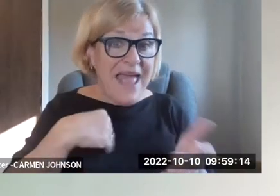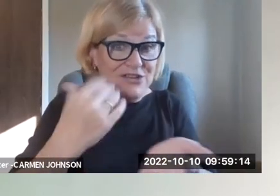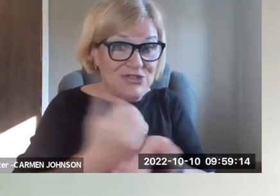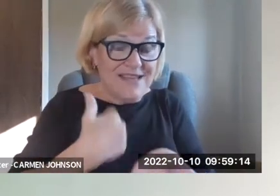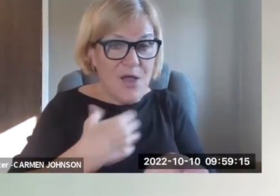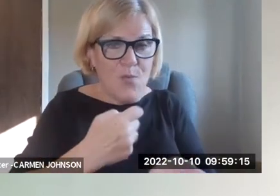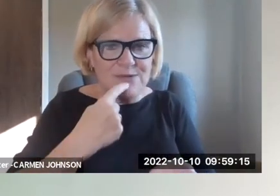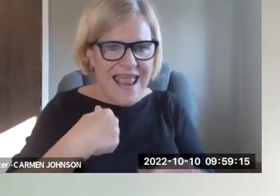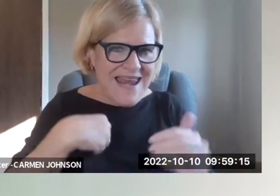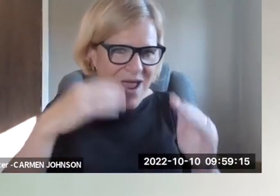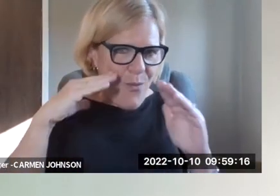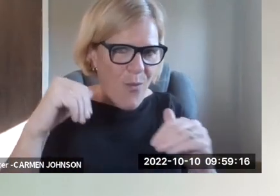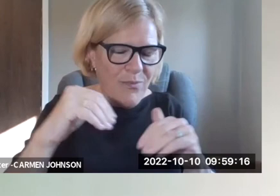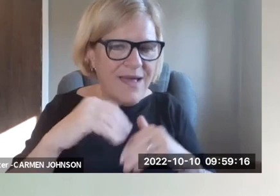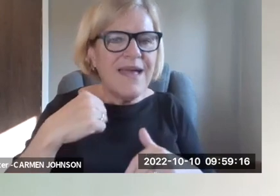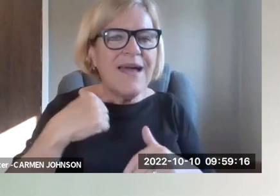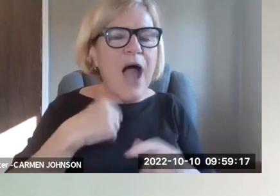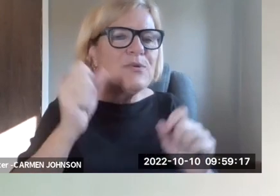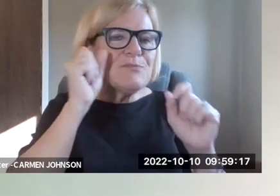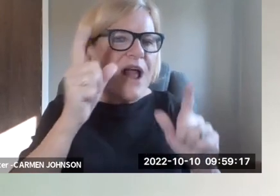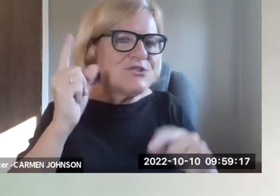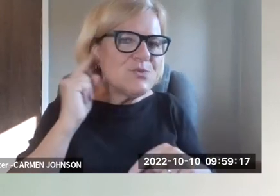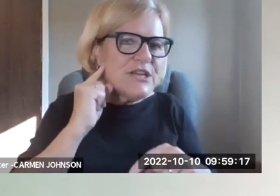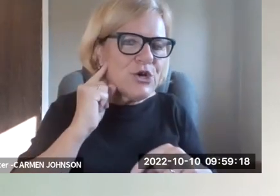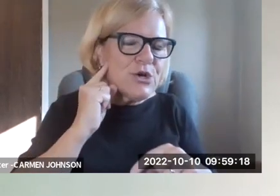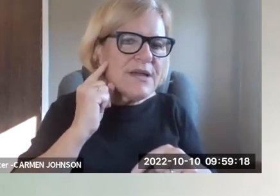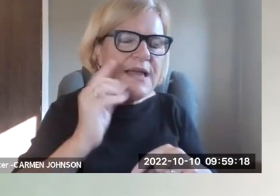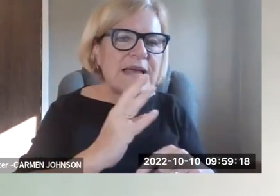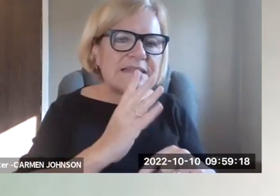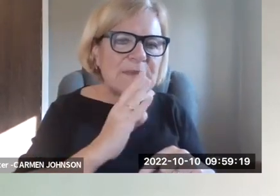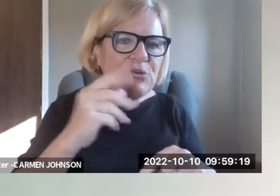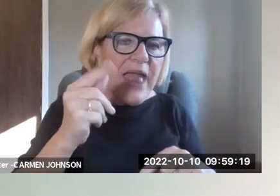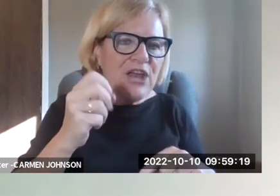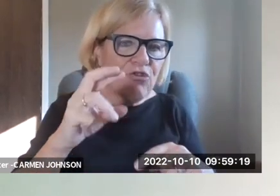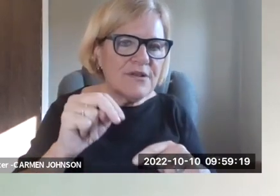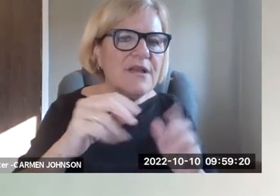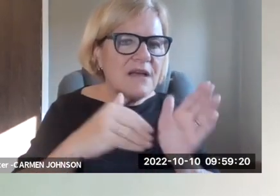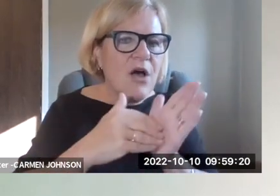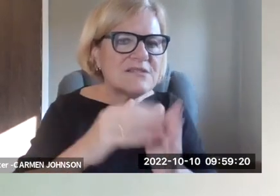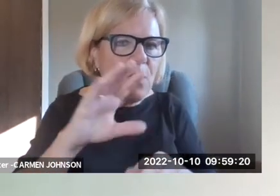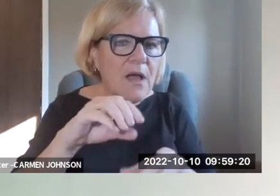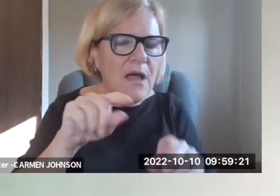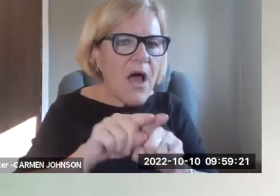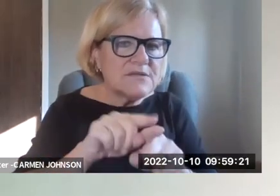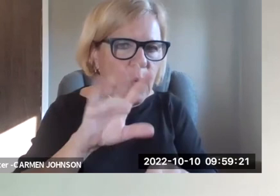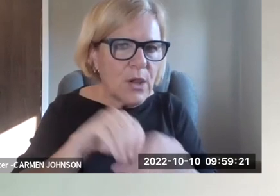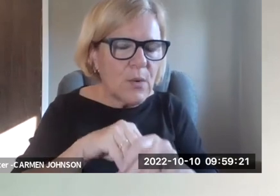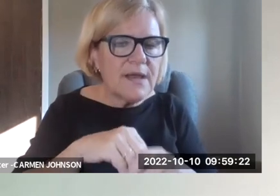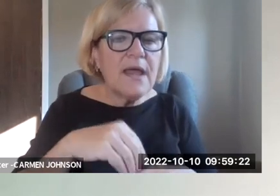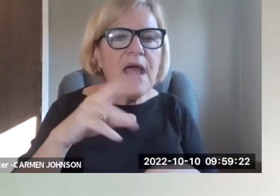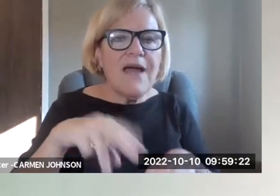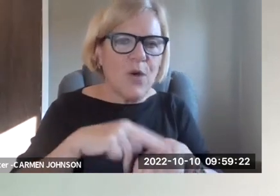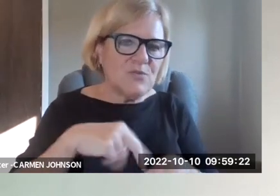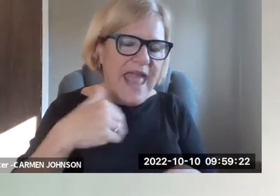that they, someone with a disability be hired. Uh, but while I have a chance, I'd like to say, and I hope that I was